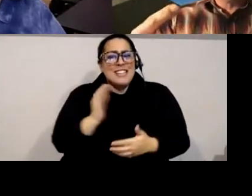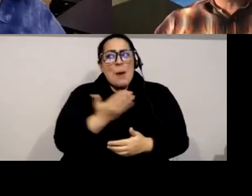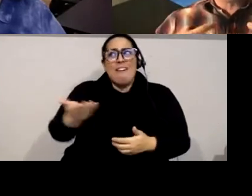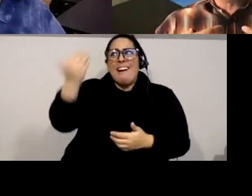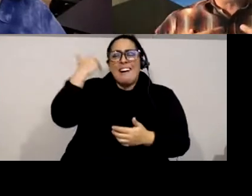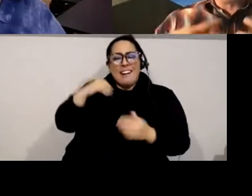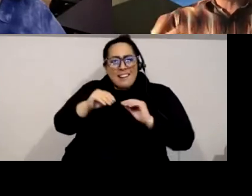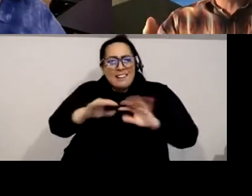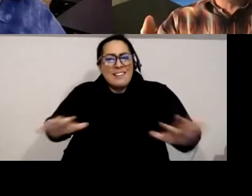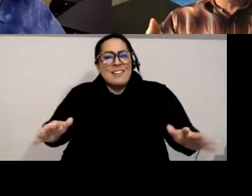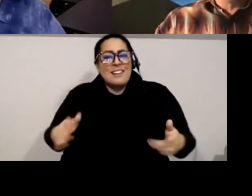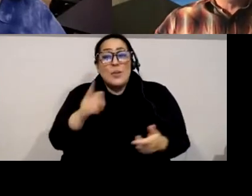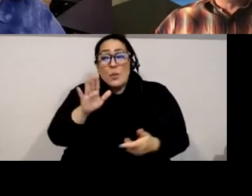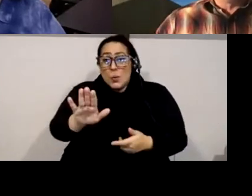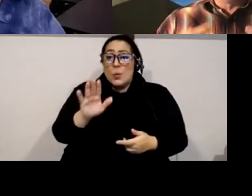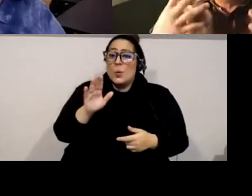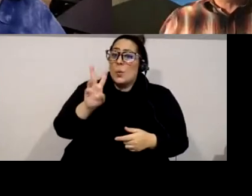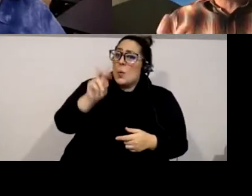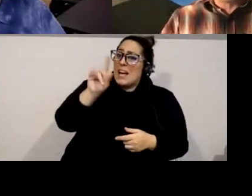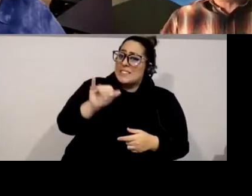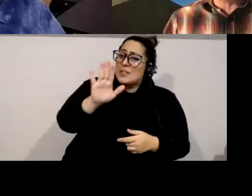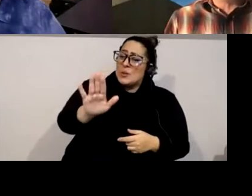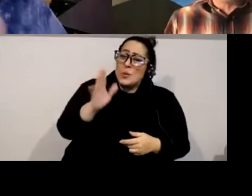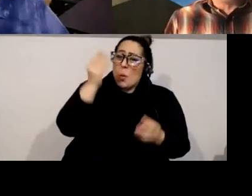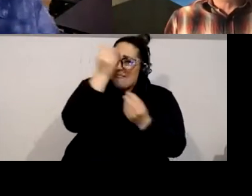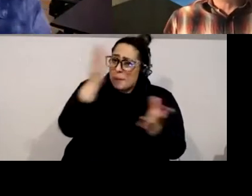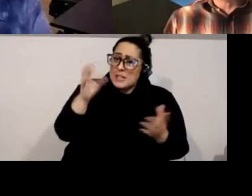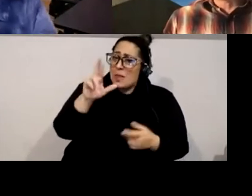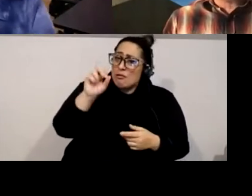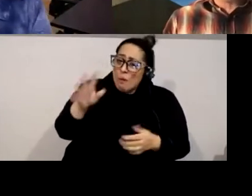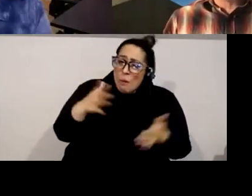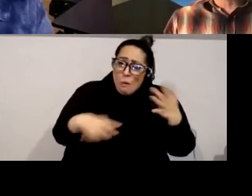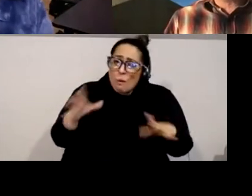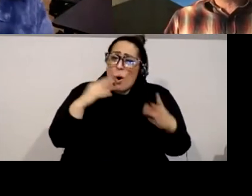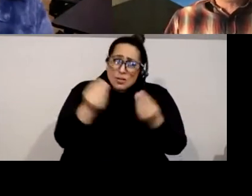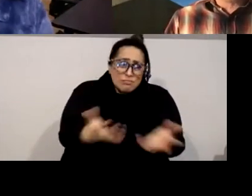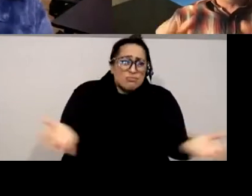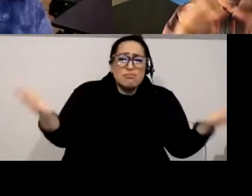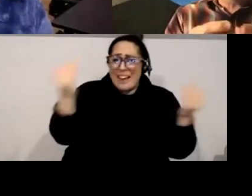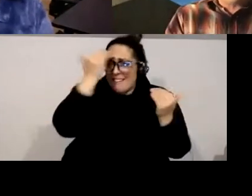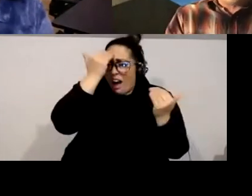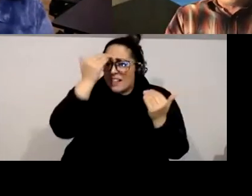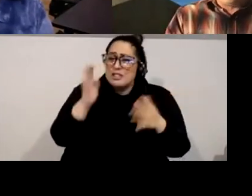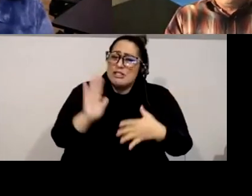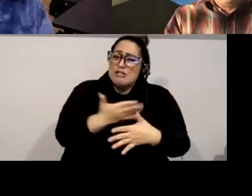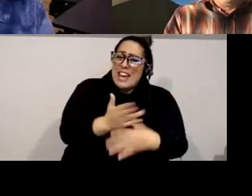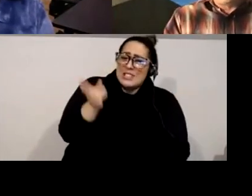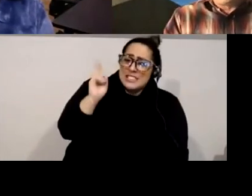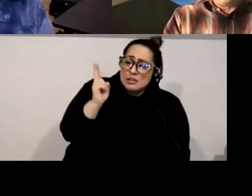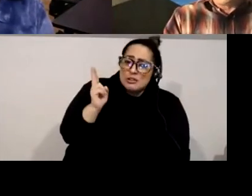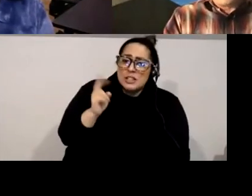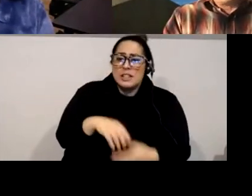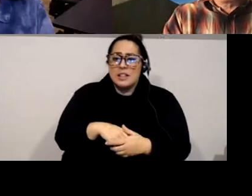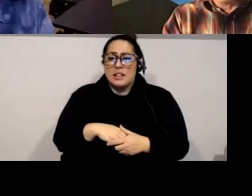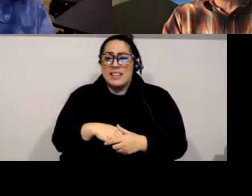in that way passing on um these these bodies of knowledge knowledge and when they get reduced to like these